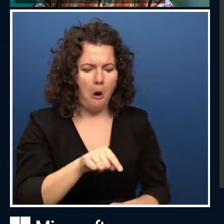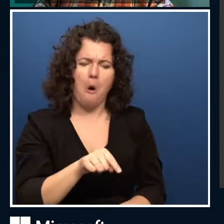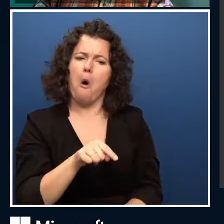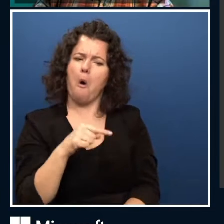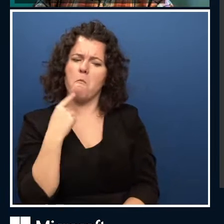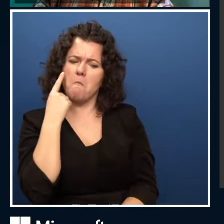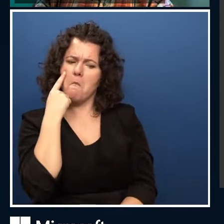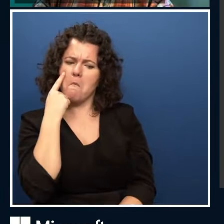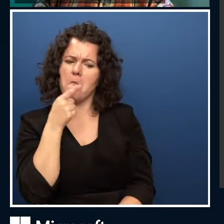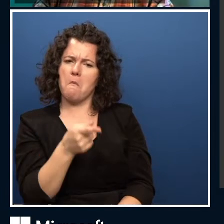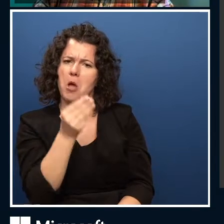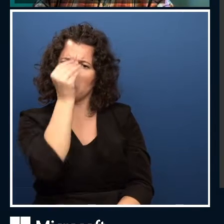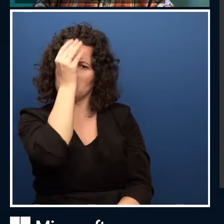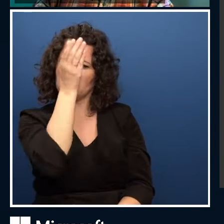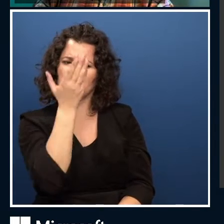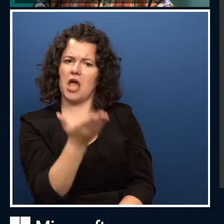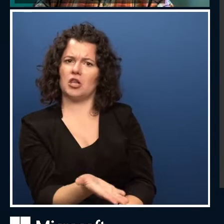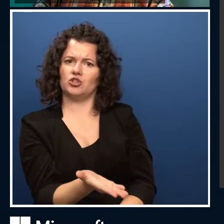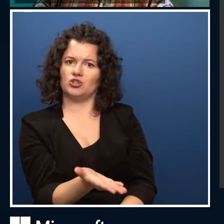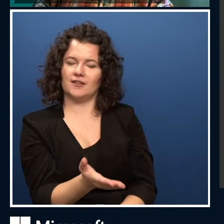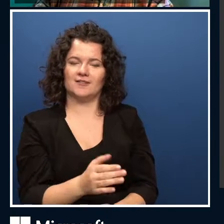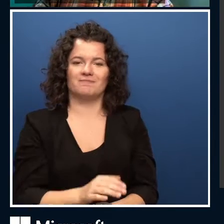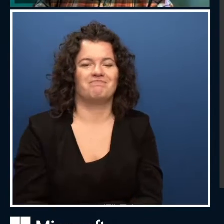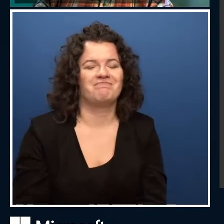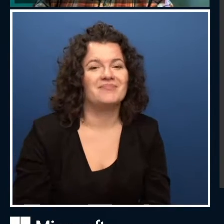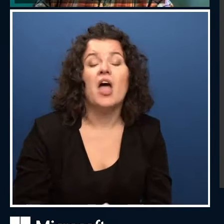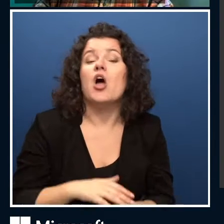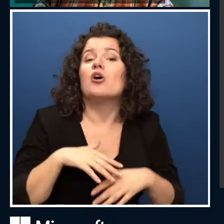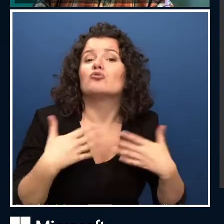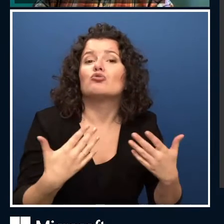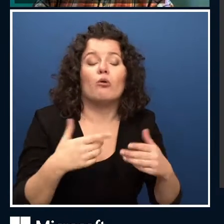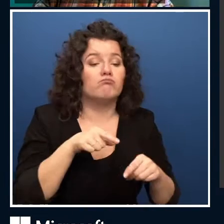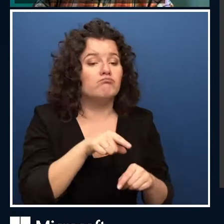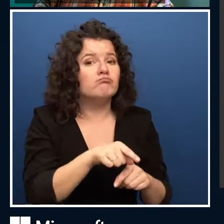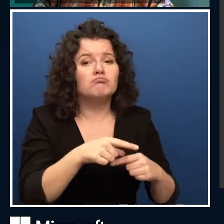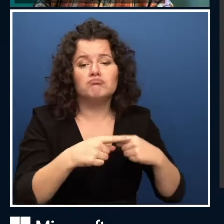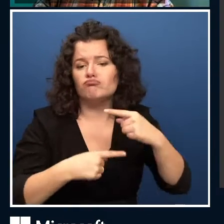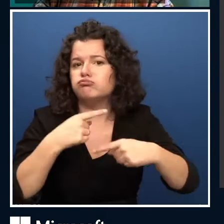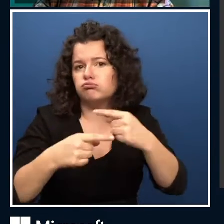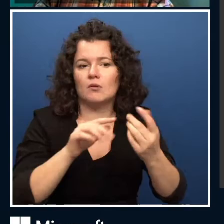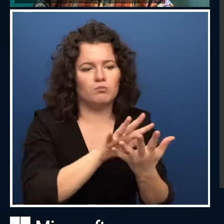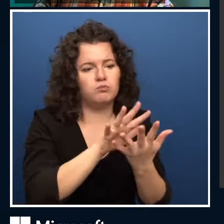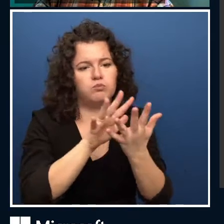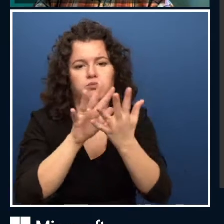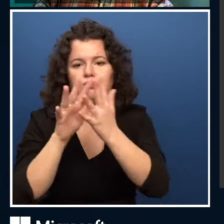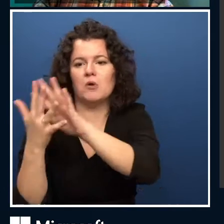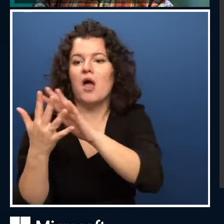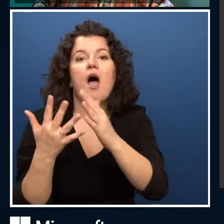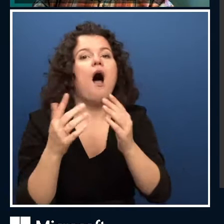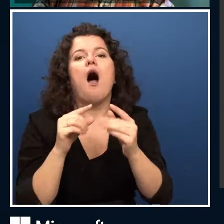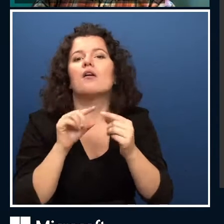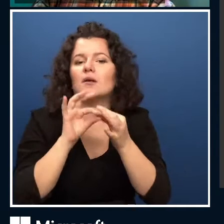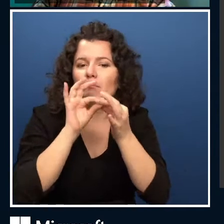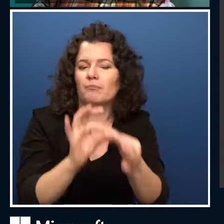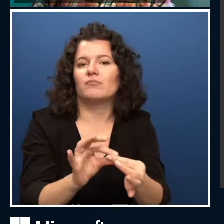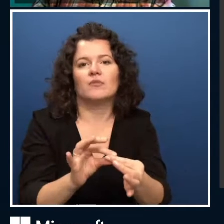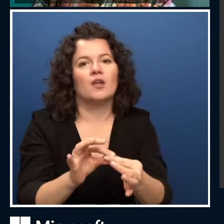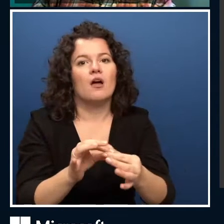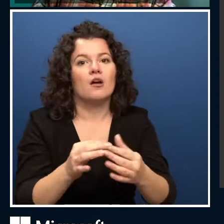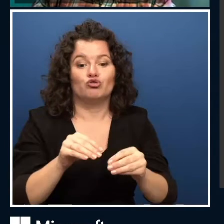robotics, you might have seen films that have things like the three laws of robotics, and also things like chess playing,